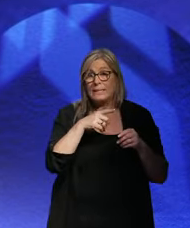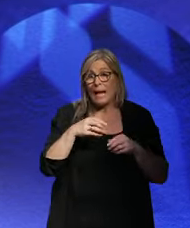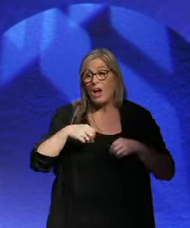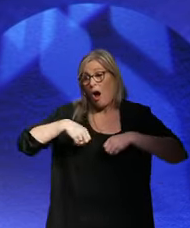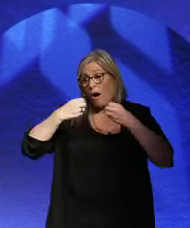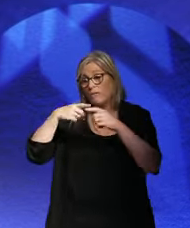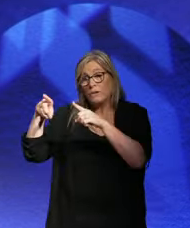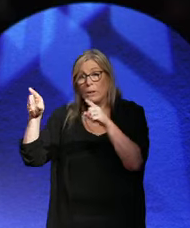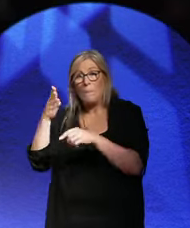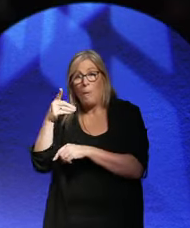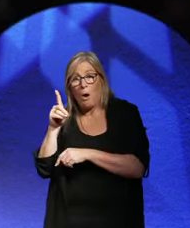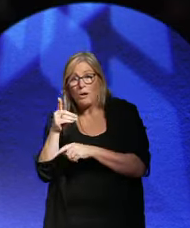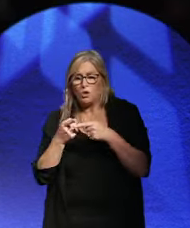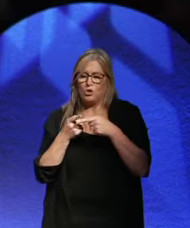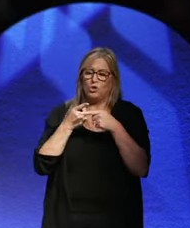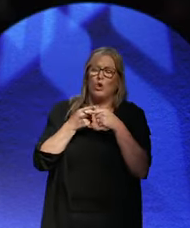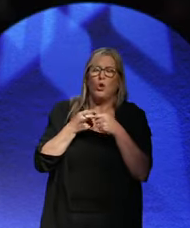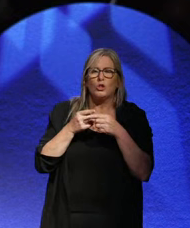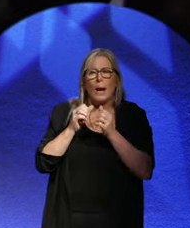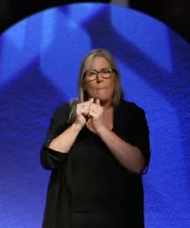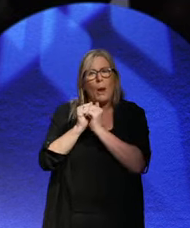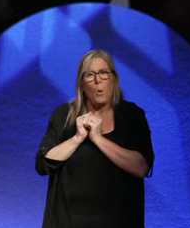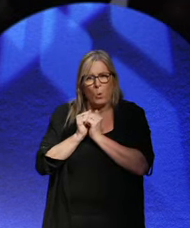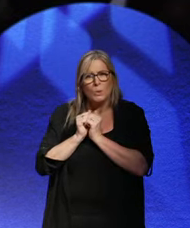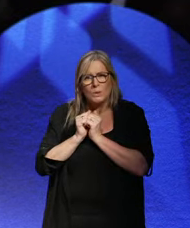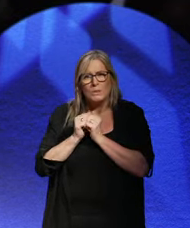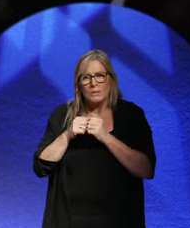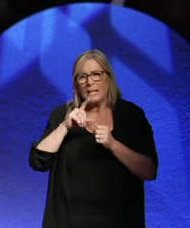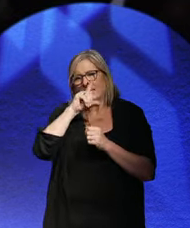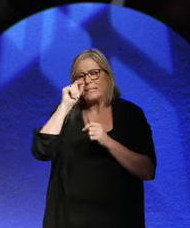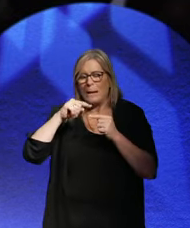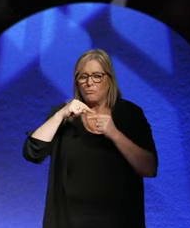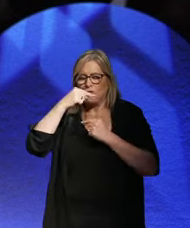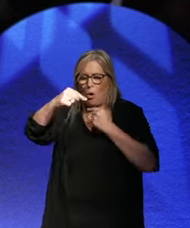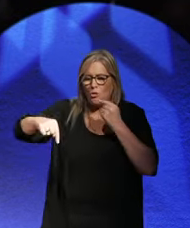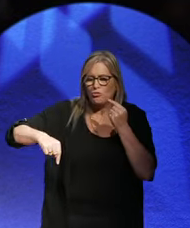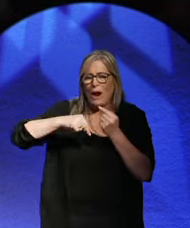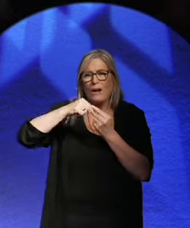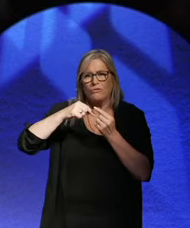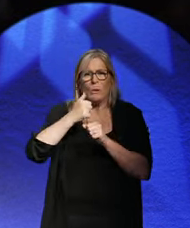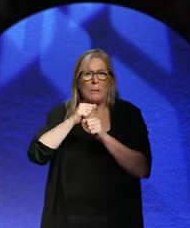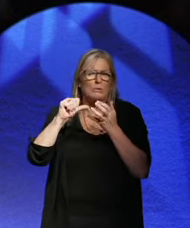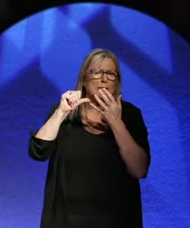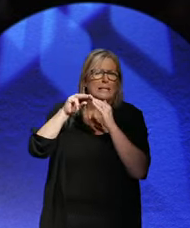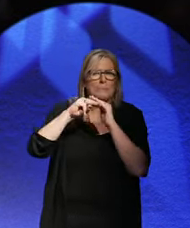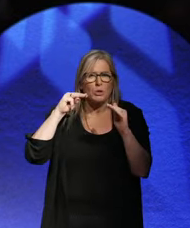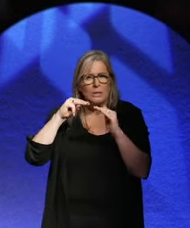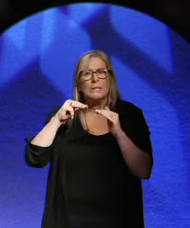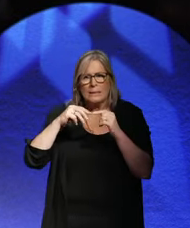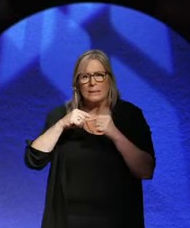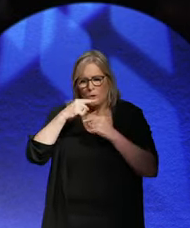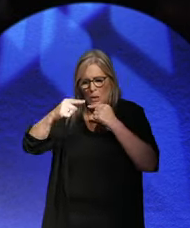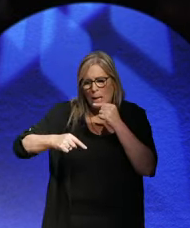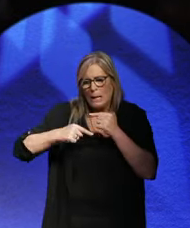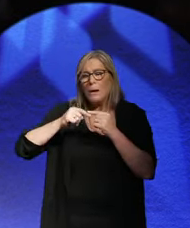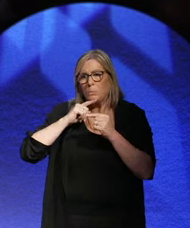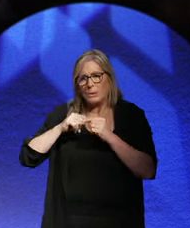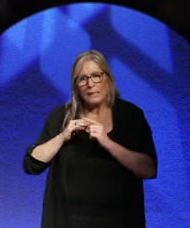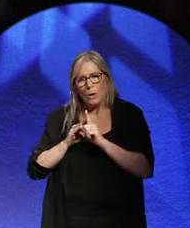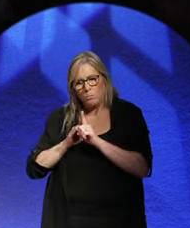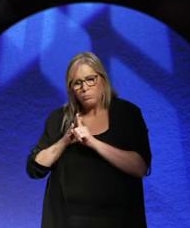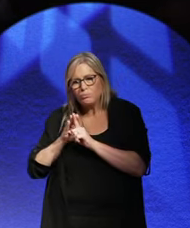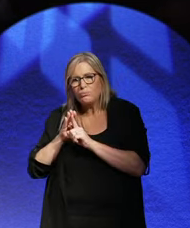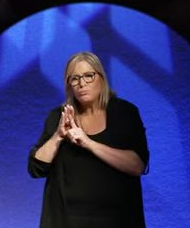loans, know, kind of like roll-around loans that went on for about six months. But this stabilised the situation.